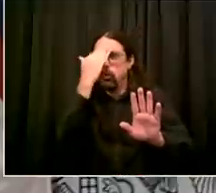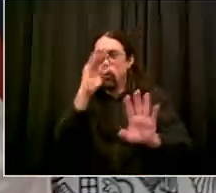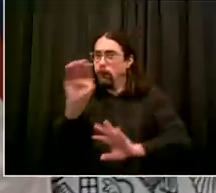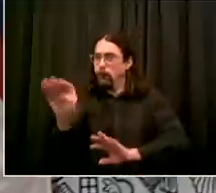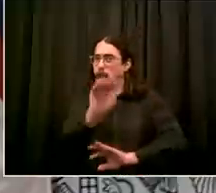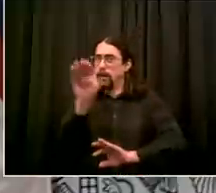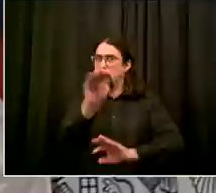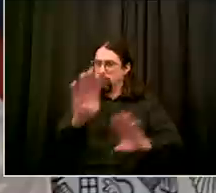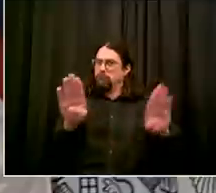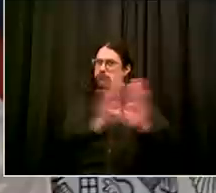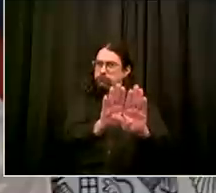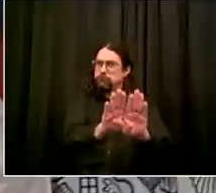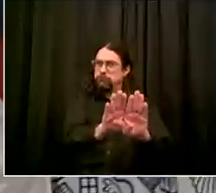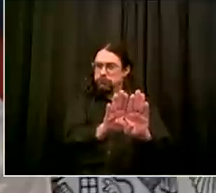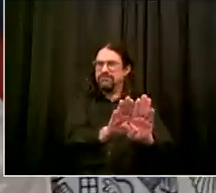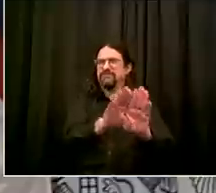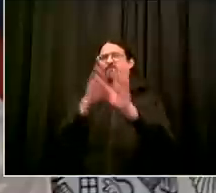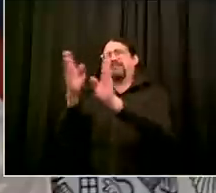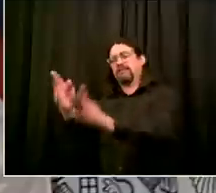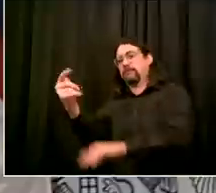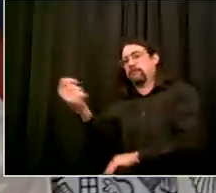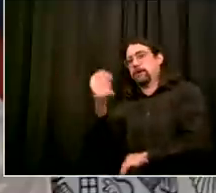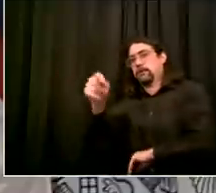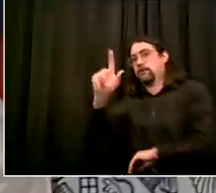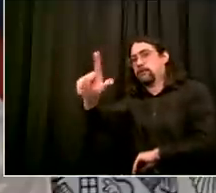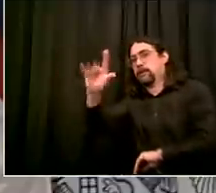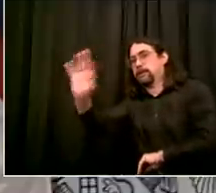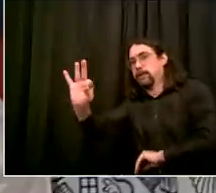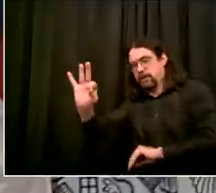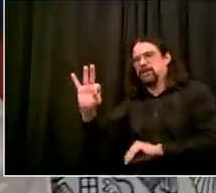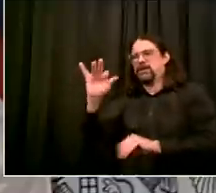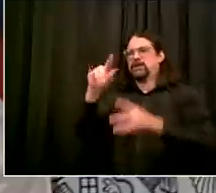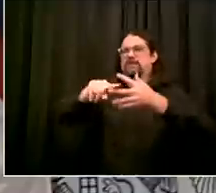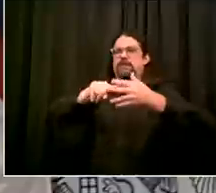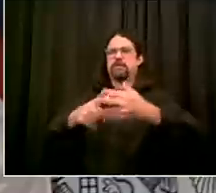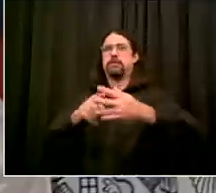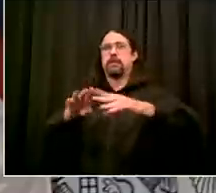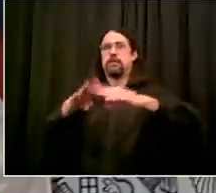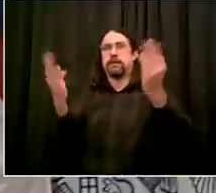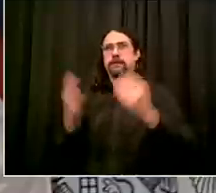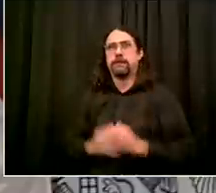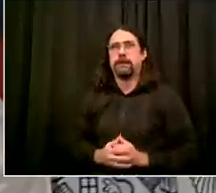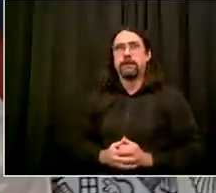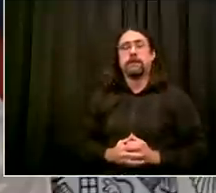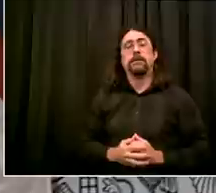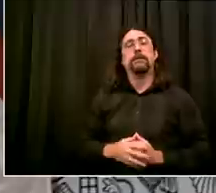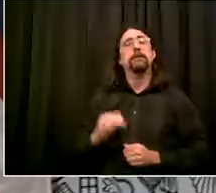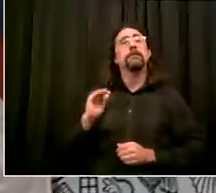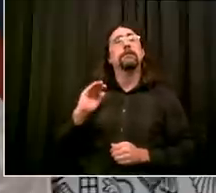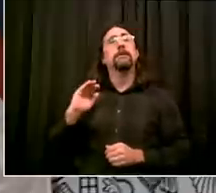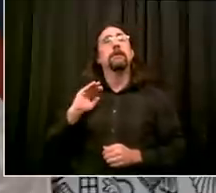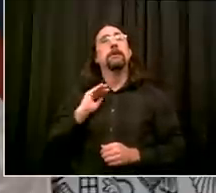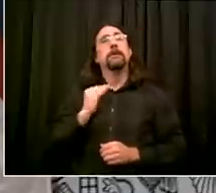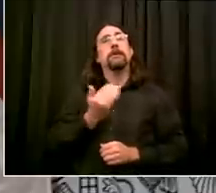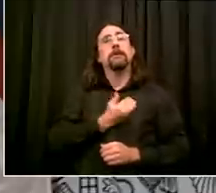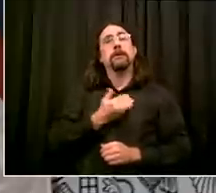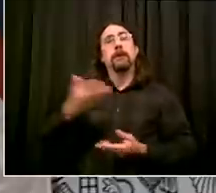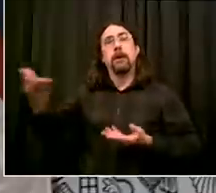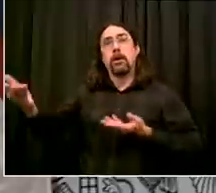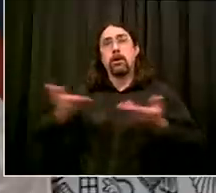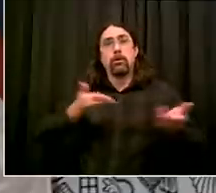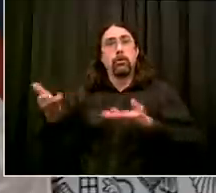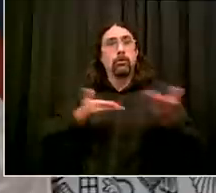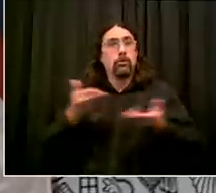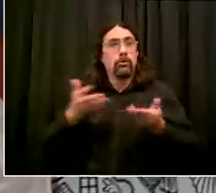there have been a lot of changes but the fact is with more and more information coming in the hiring is now